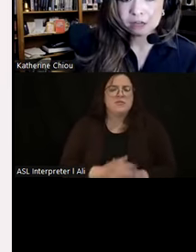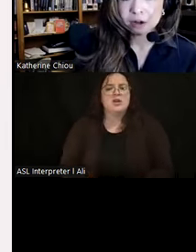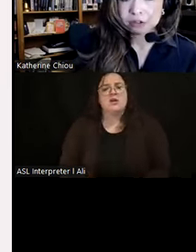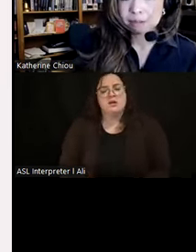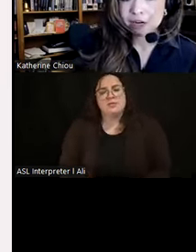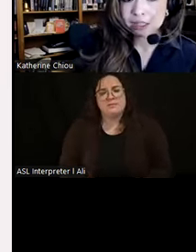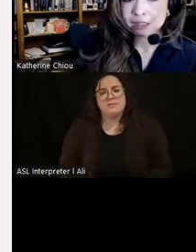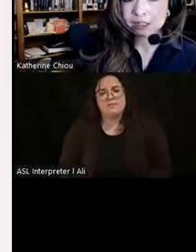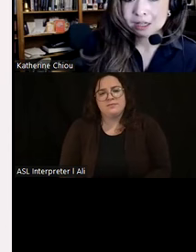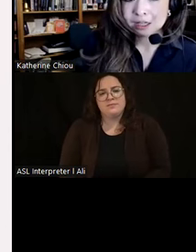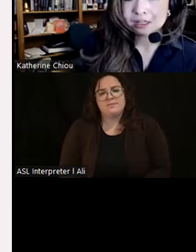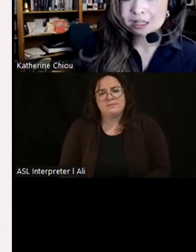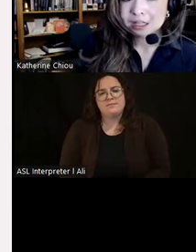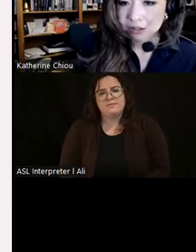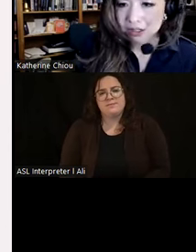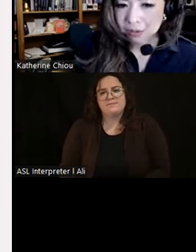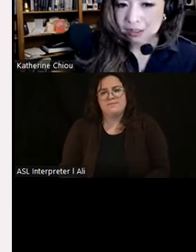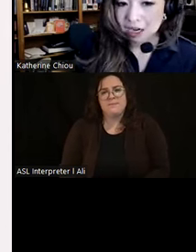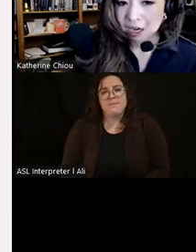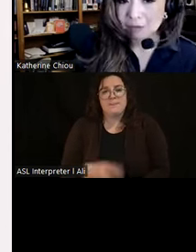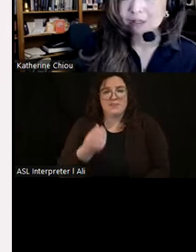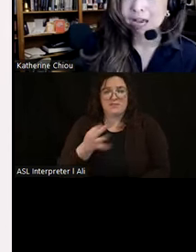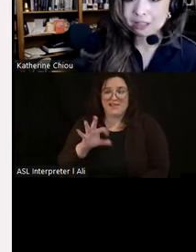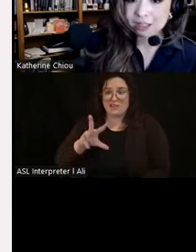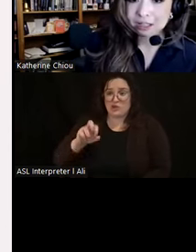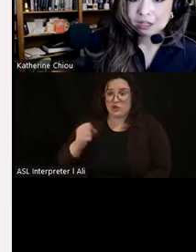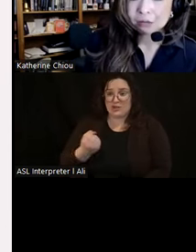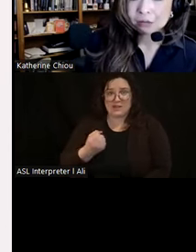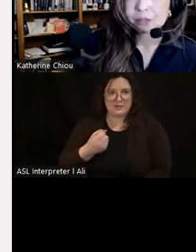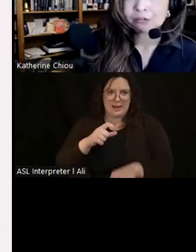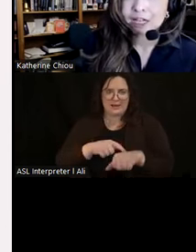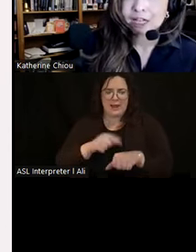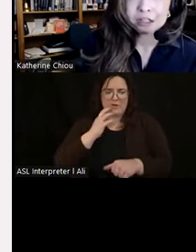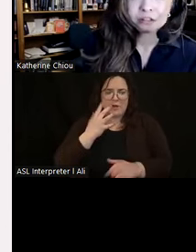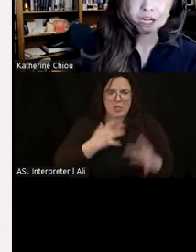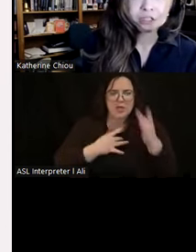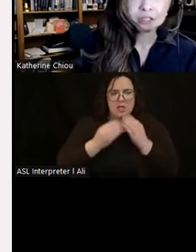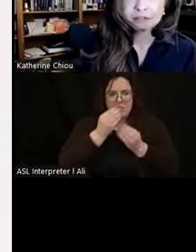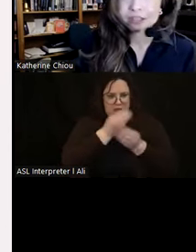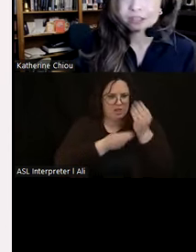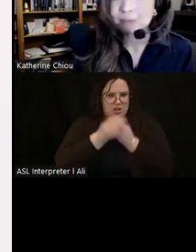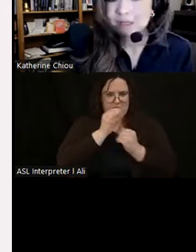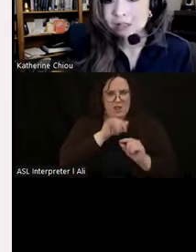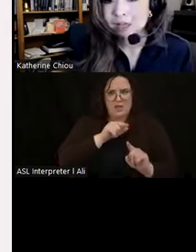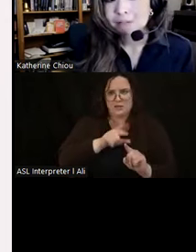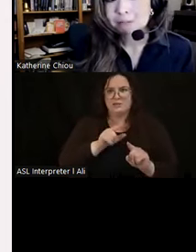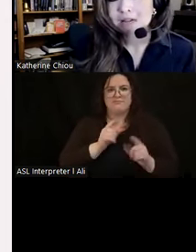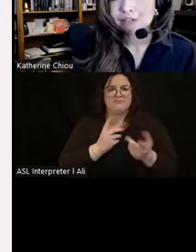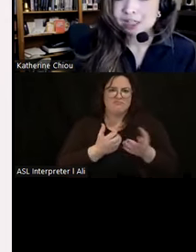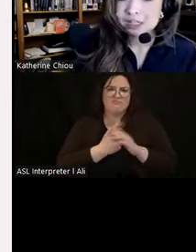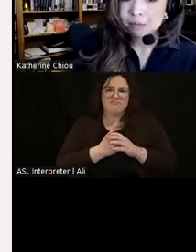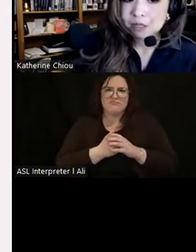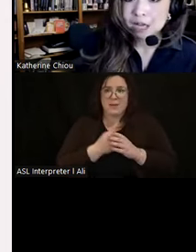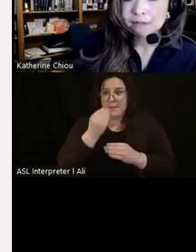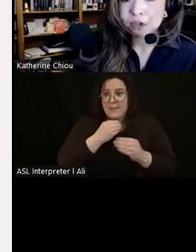of older Americans, the 1930s was a time of frugality which was reflected in the creation of filling meals made